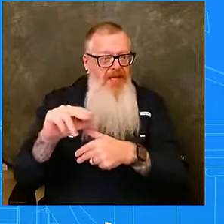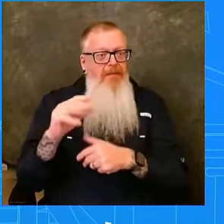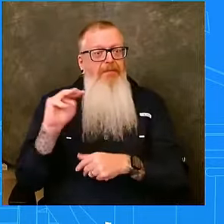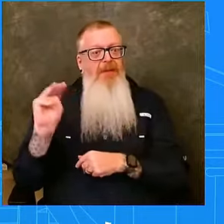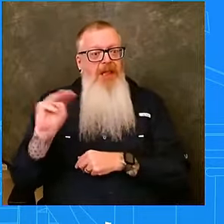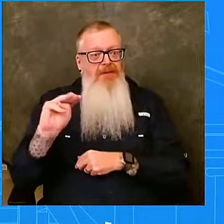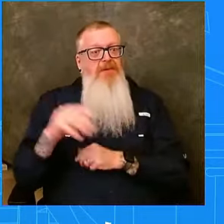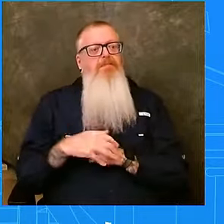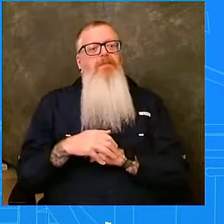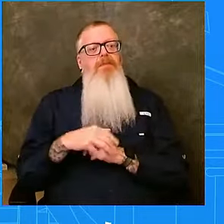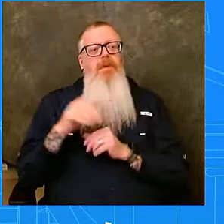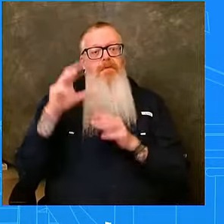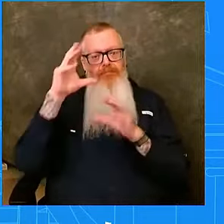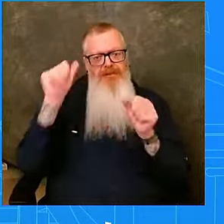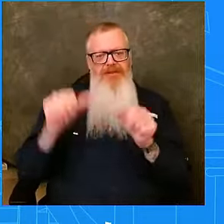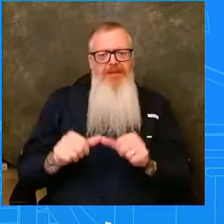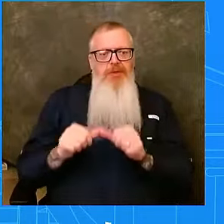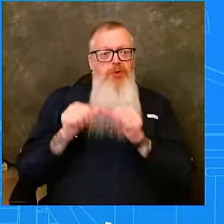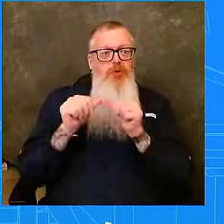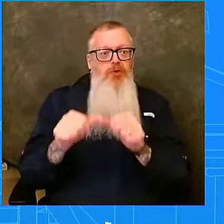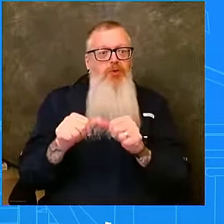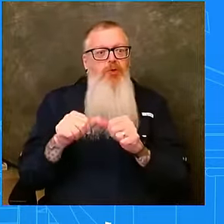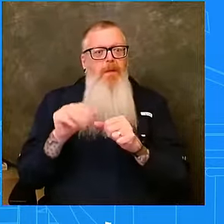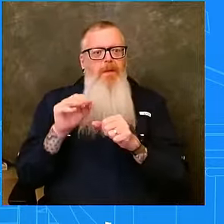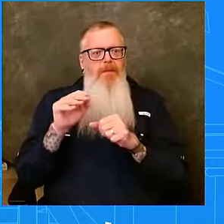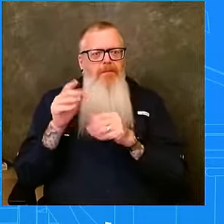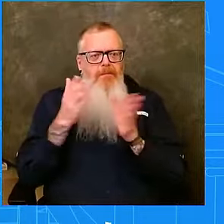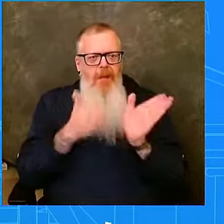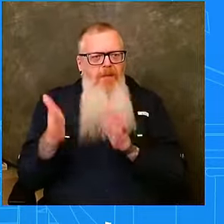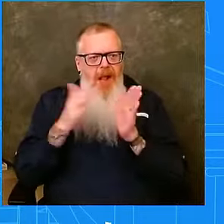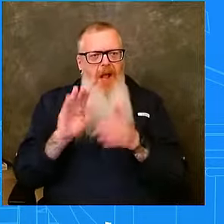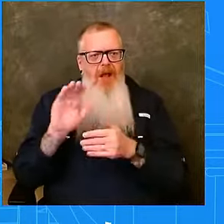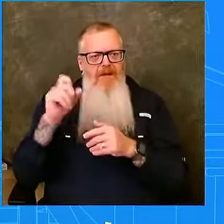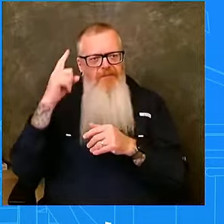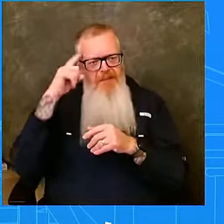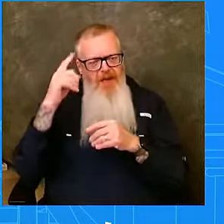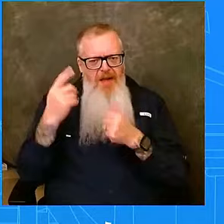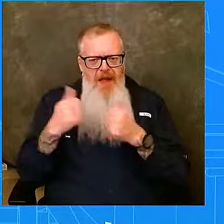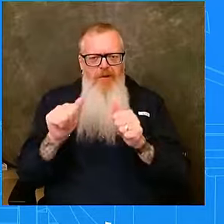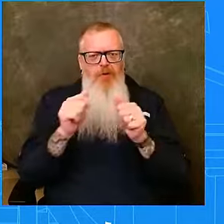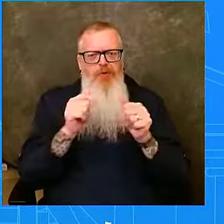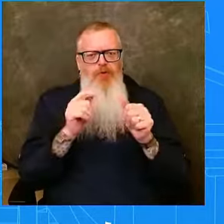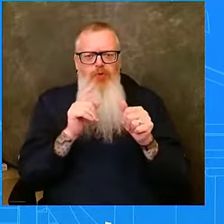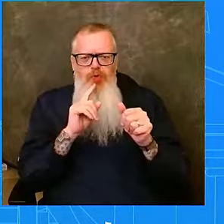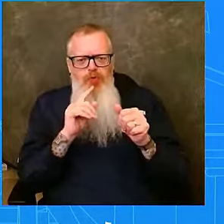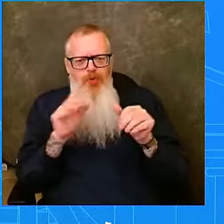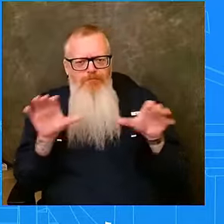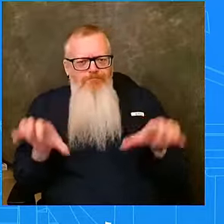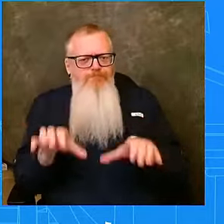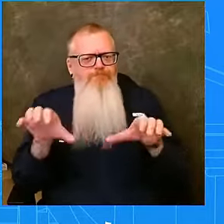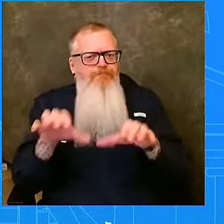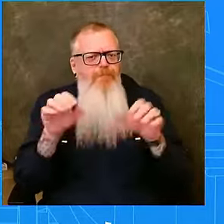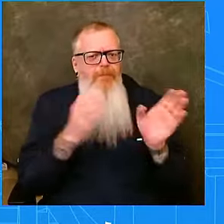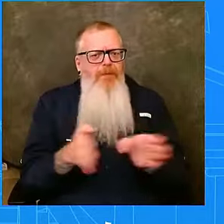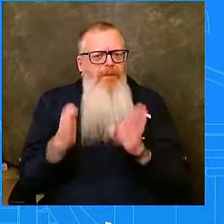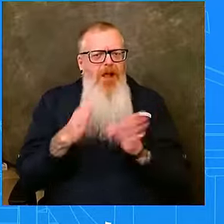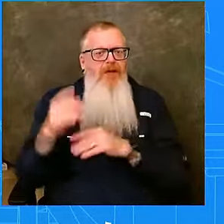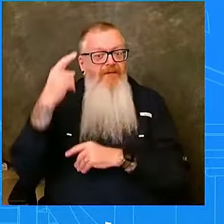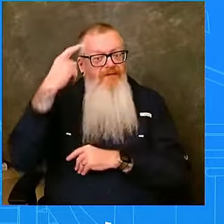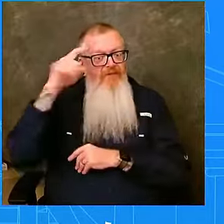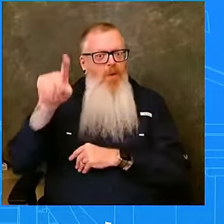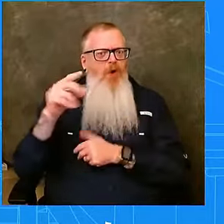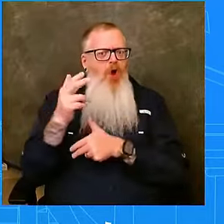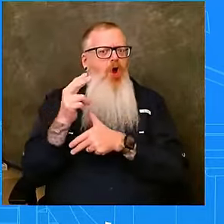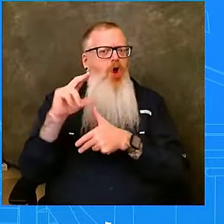to mobilize a whole-of-government effort to prepare for Hurricane Milton. Earlier this week, the President quickly approved the state of